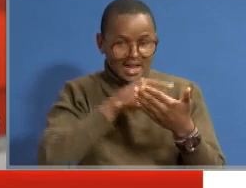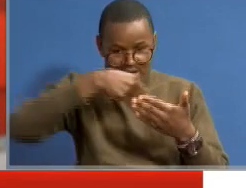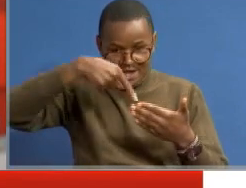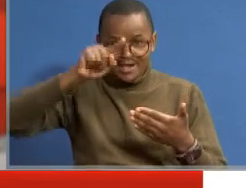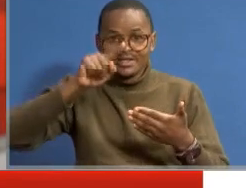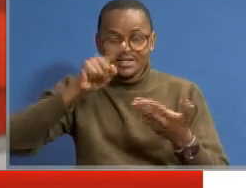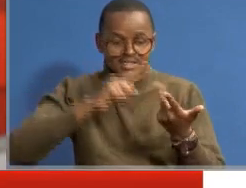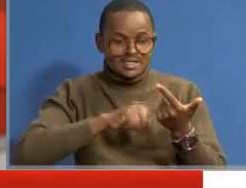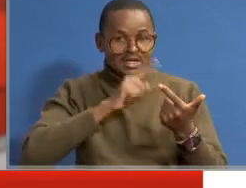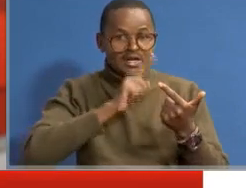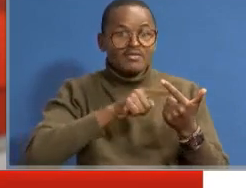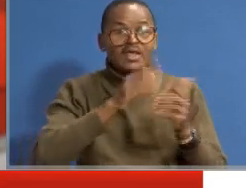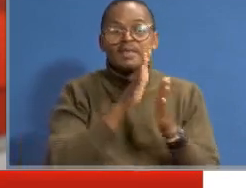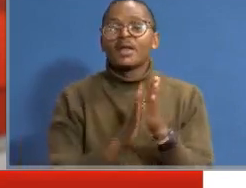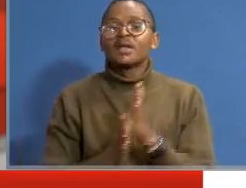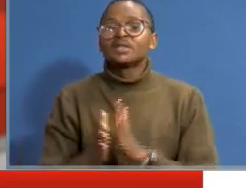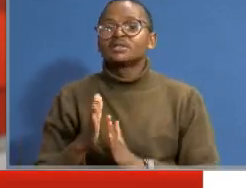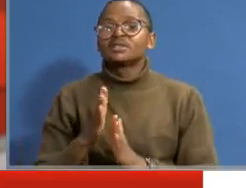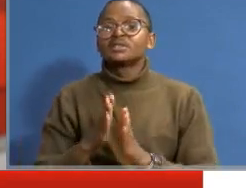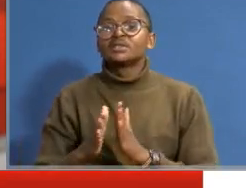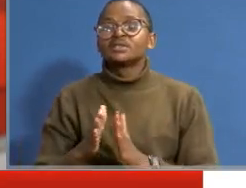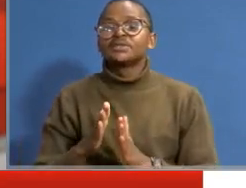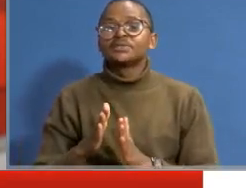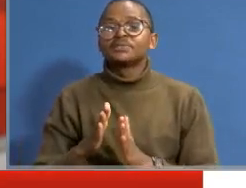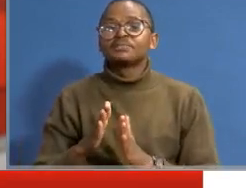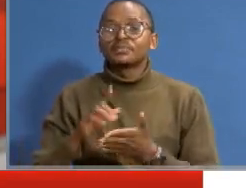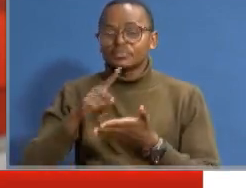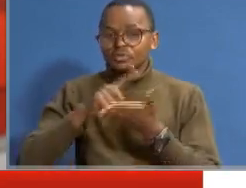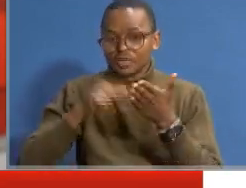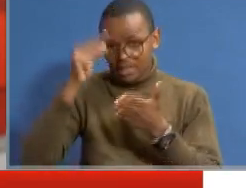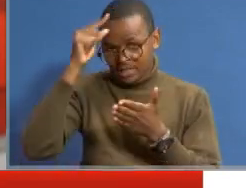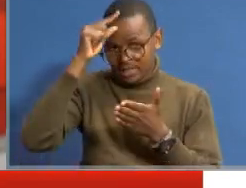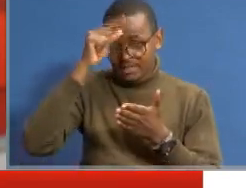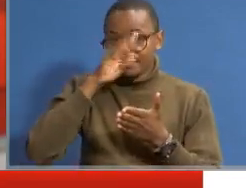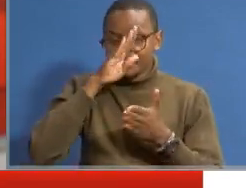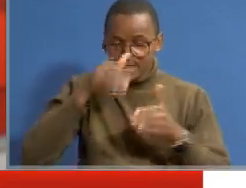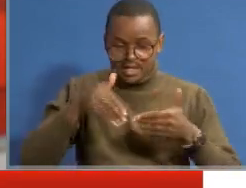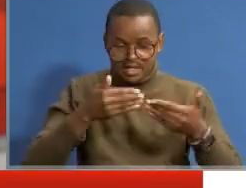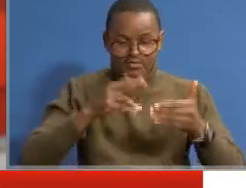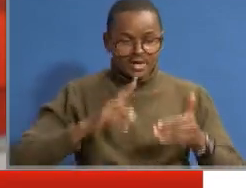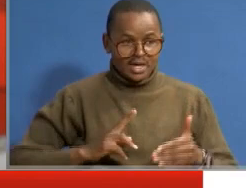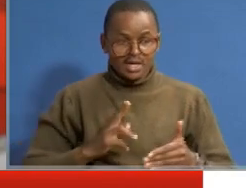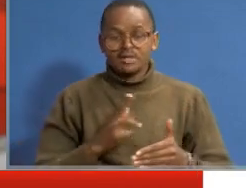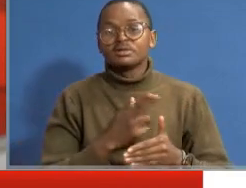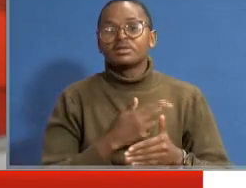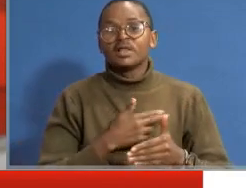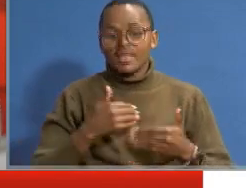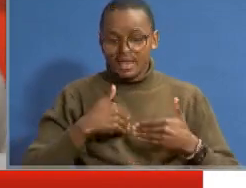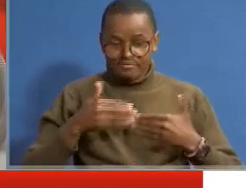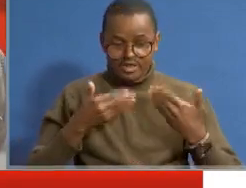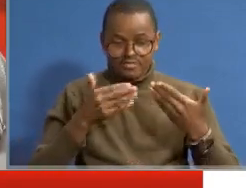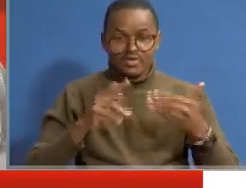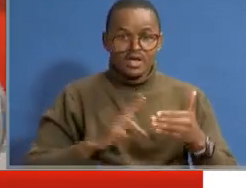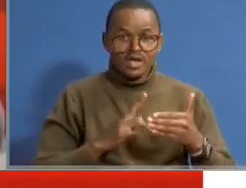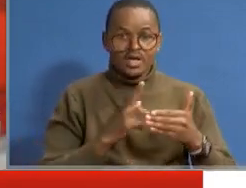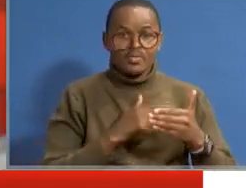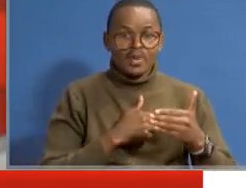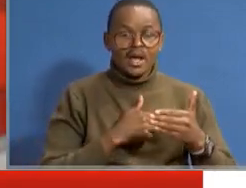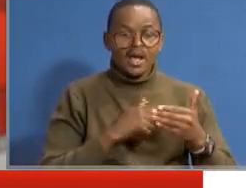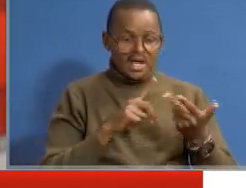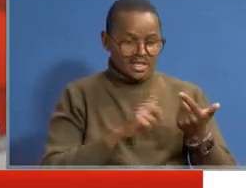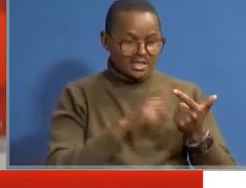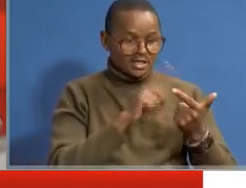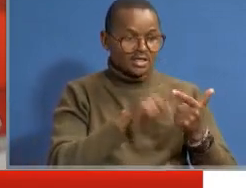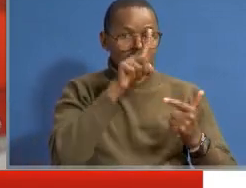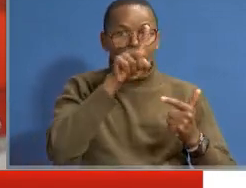in order of planning. What the government has been giving us, they have been given us on a statistic